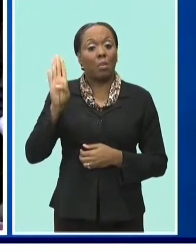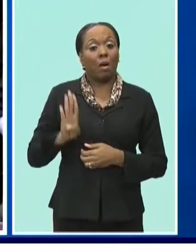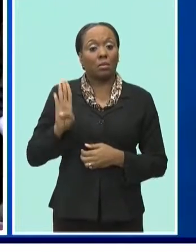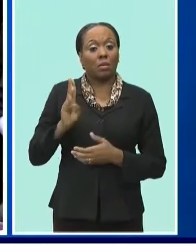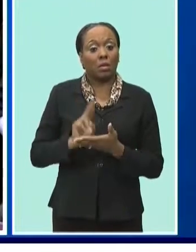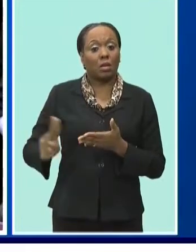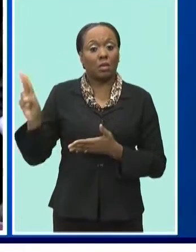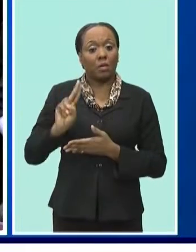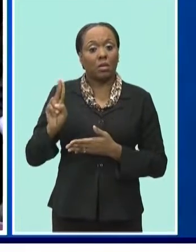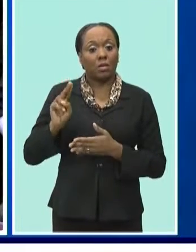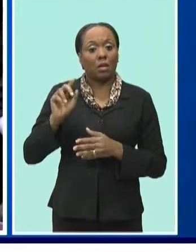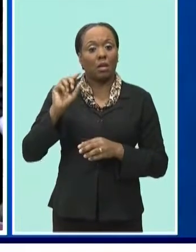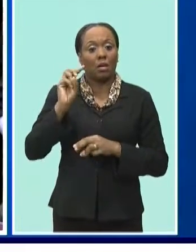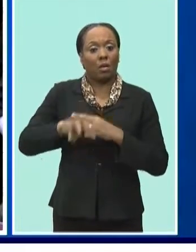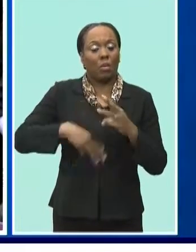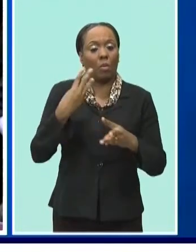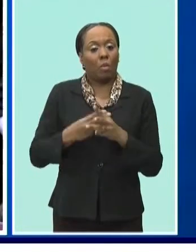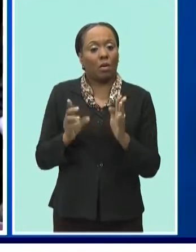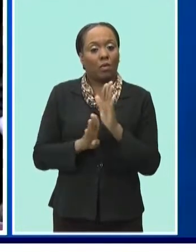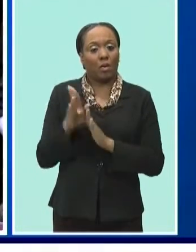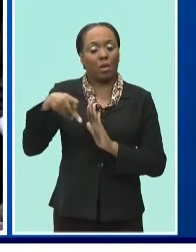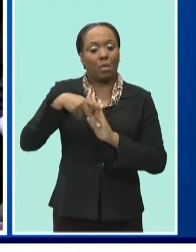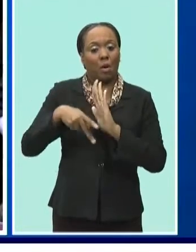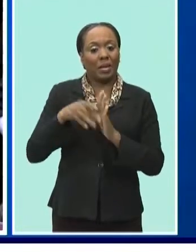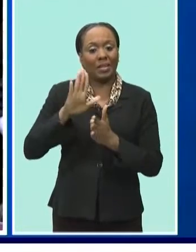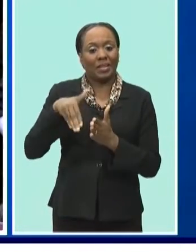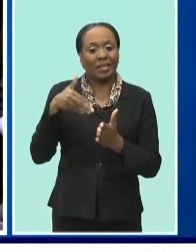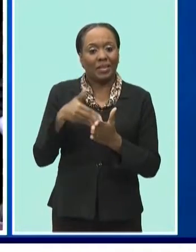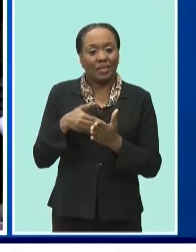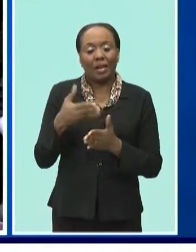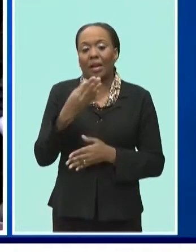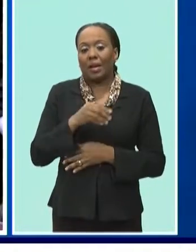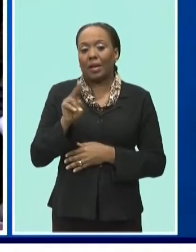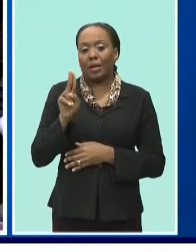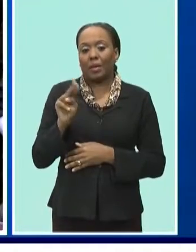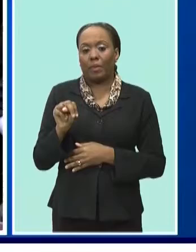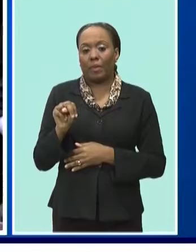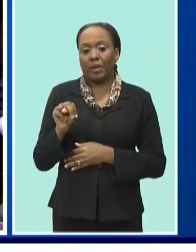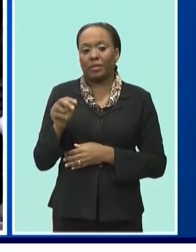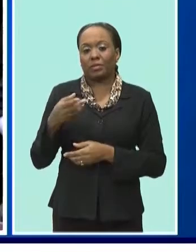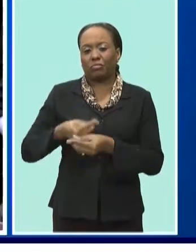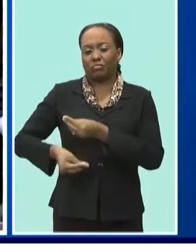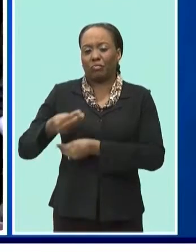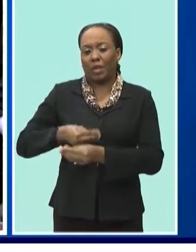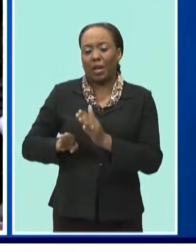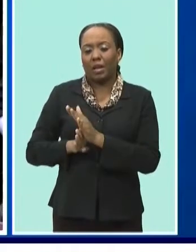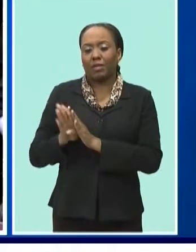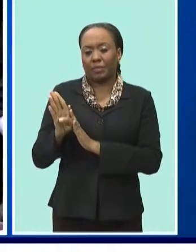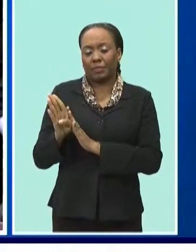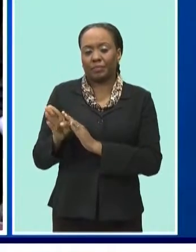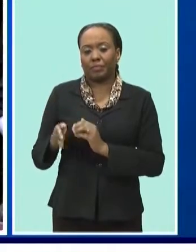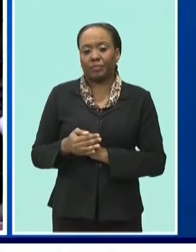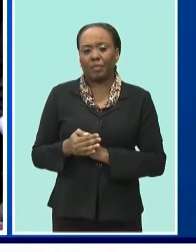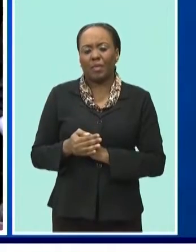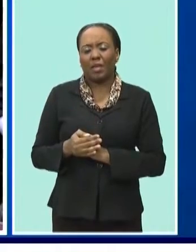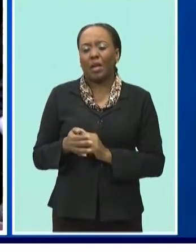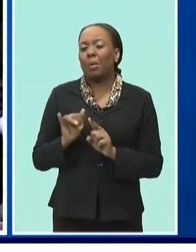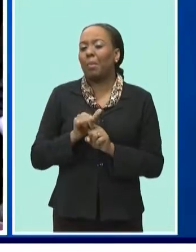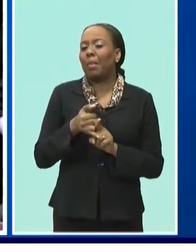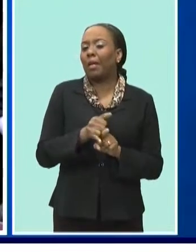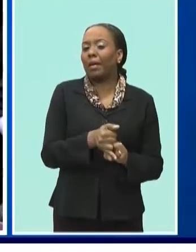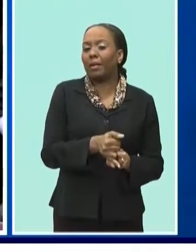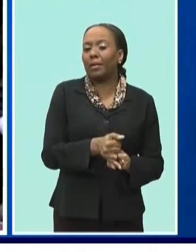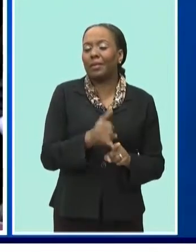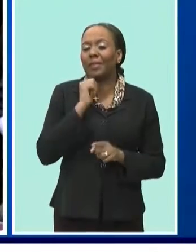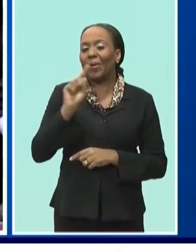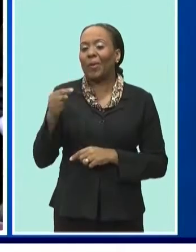Development Policy Center and the United Nations Conference on Trade and Development. She says bullying is taking hold in the global community